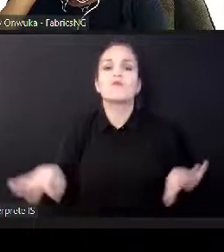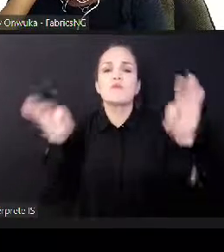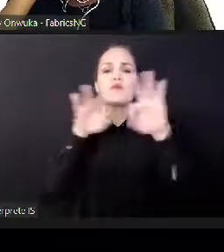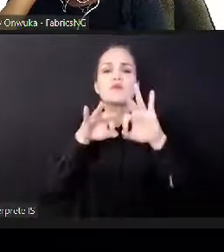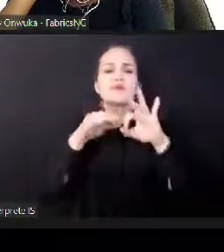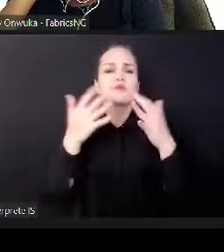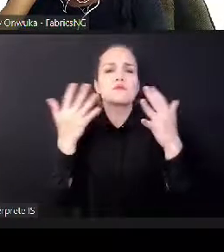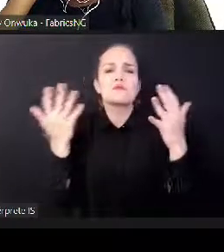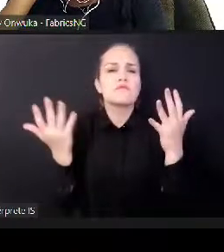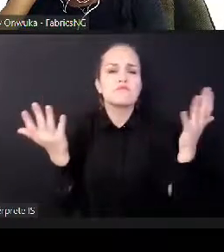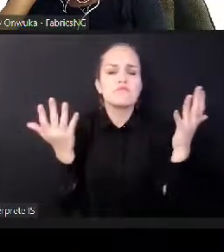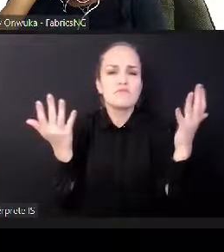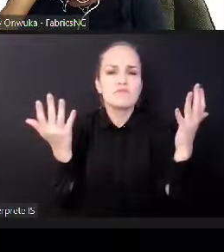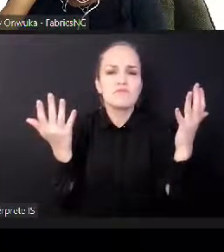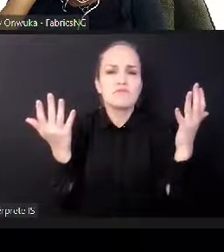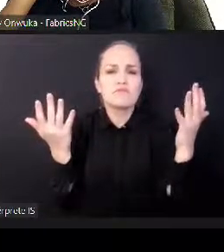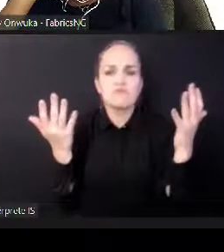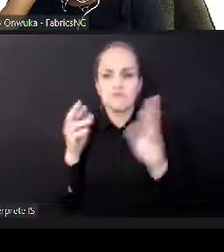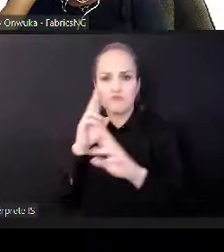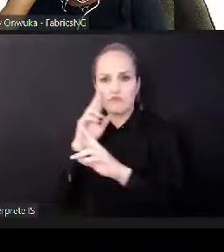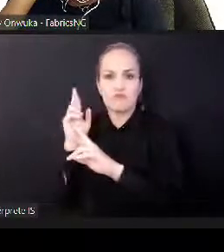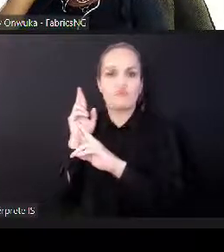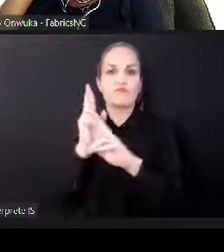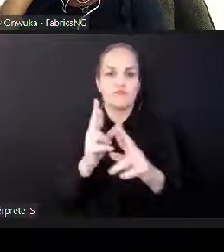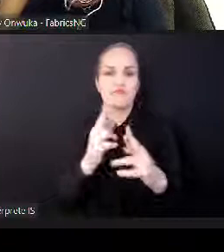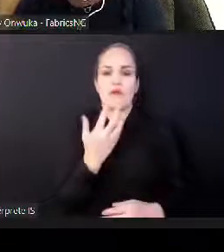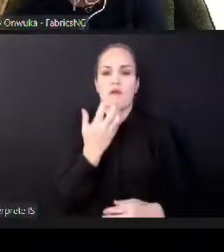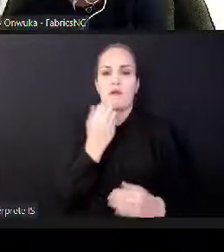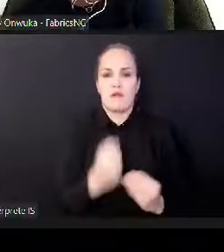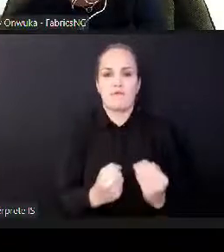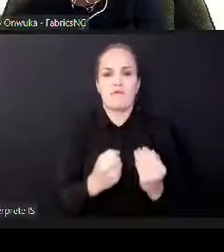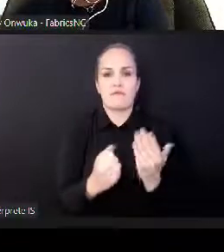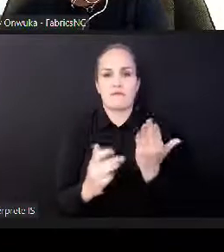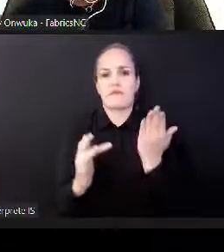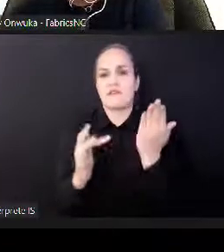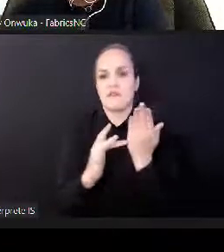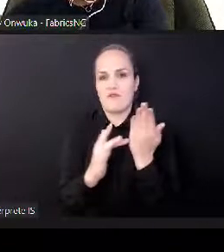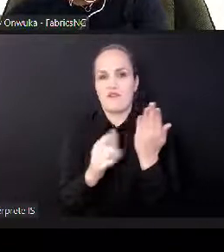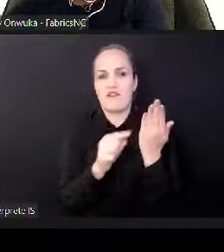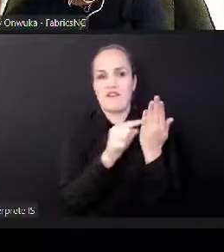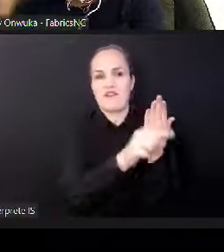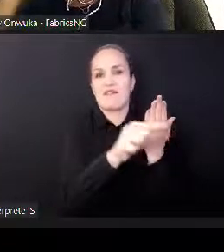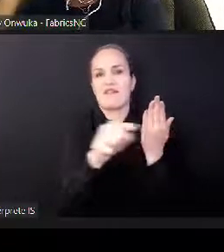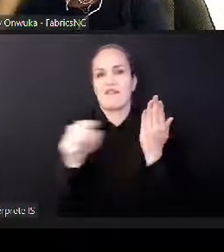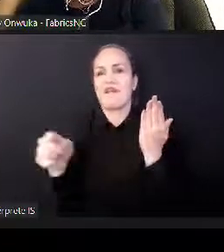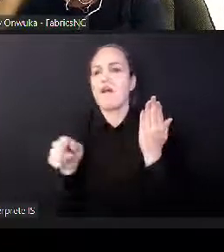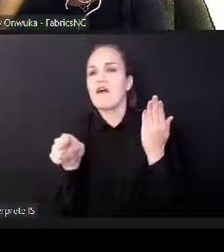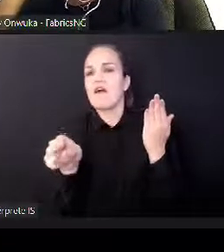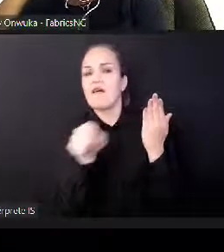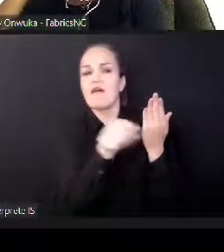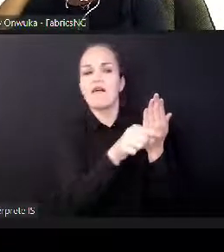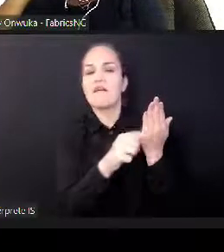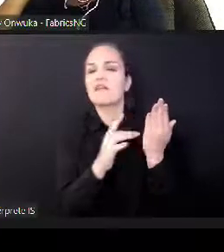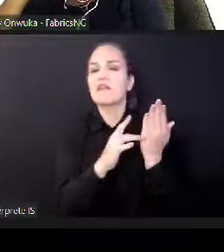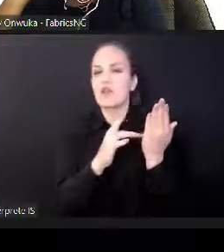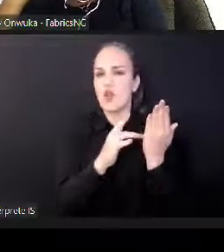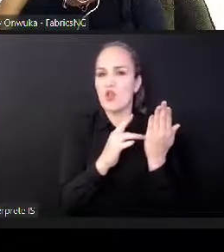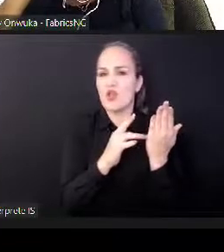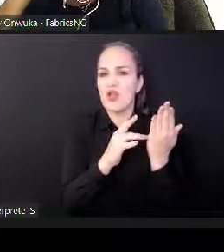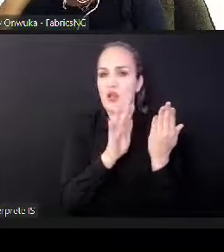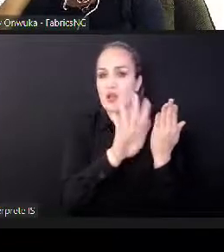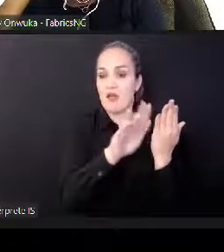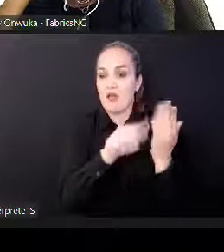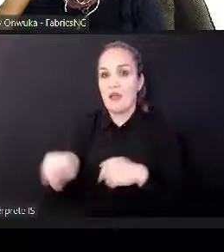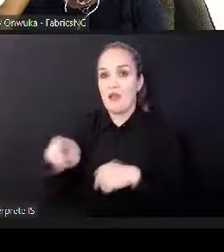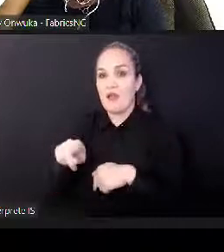technology, then there's creative technology, and then there's human interactions in technology. And these are all